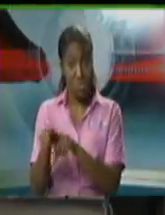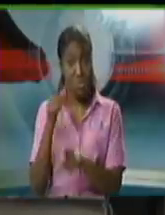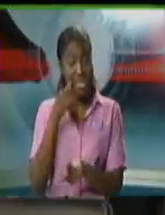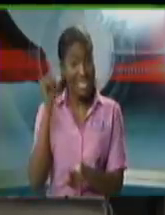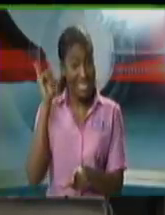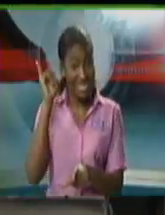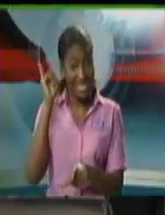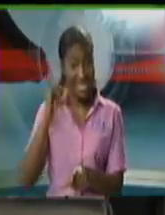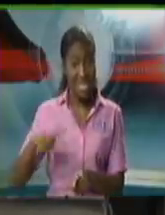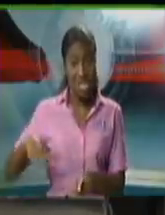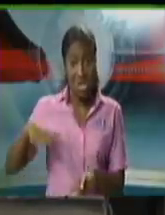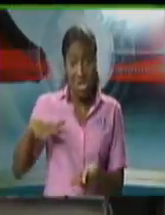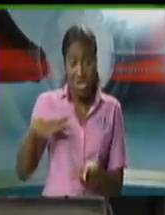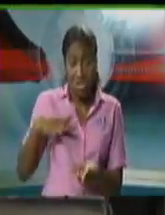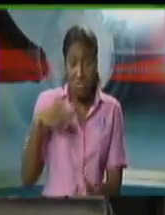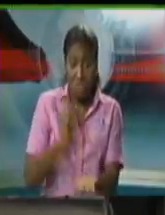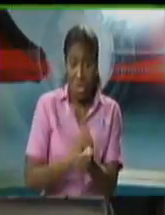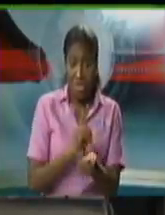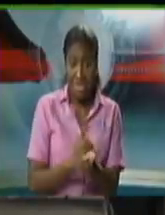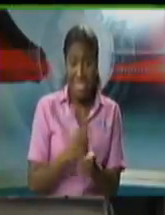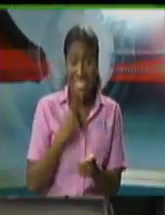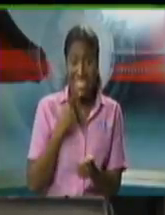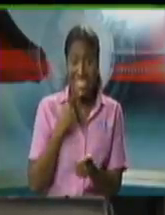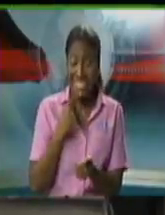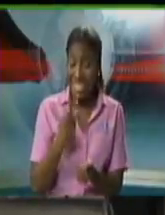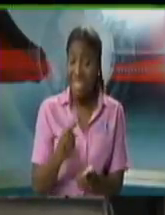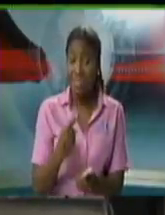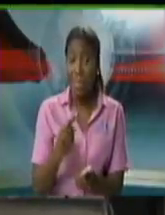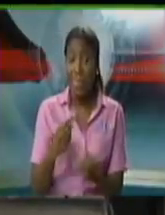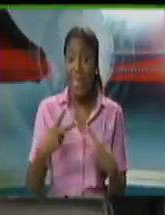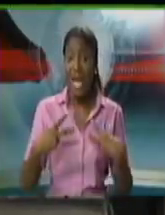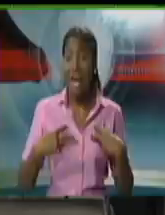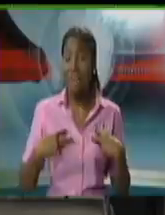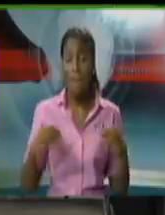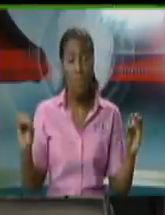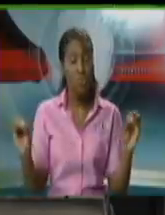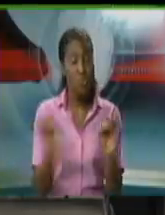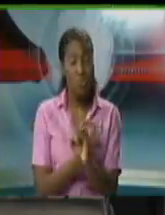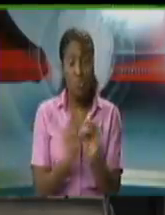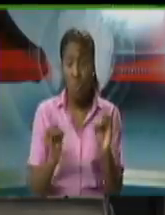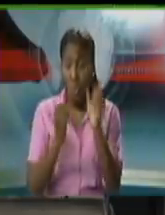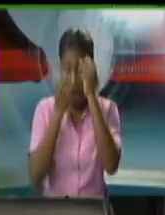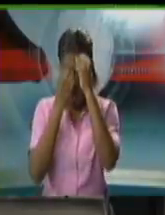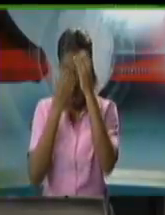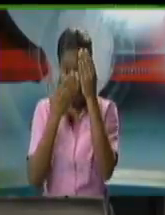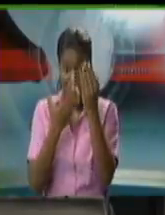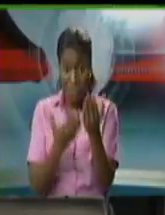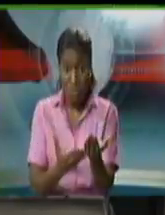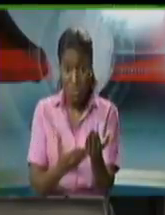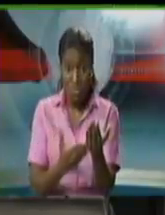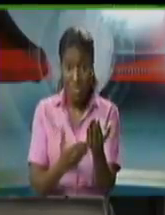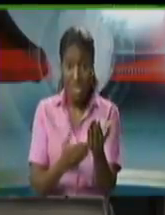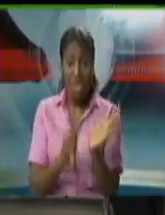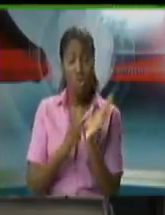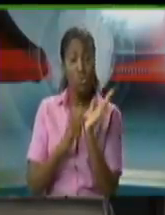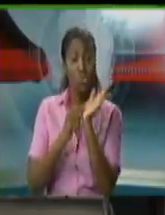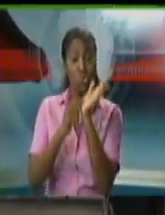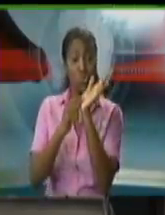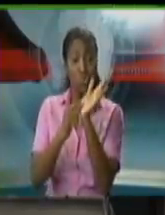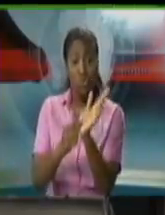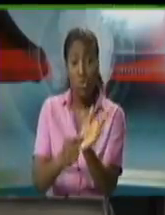as he knows up to yesterday there is no data that shows an increase or any